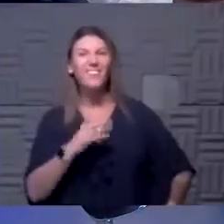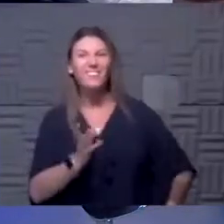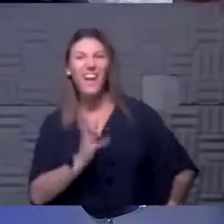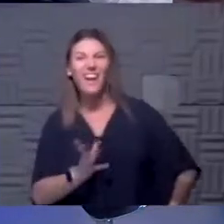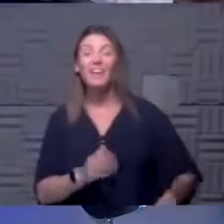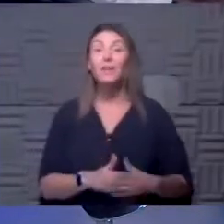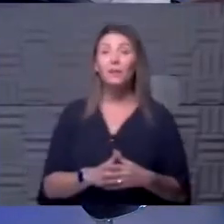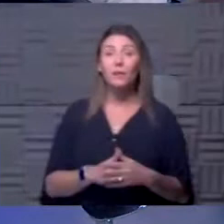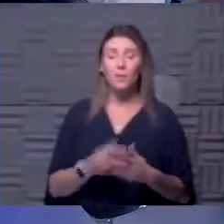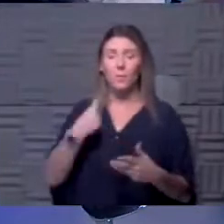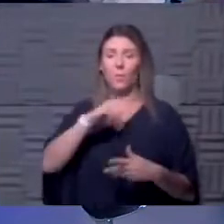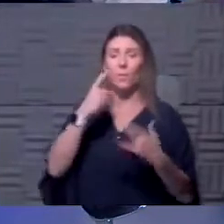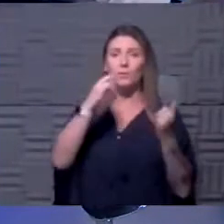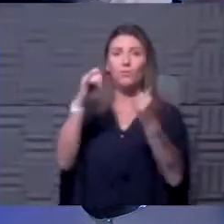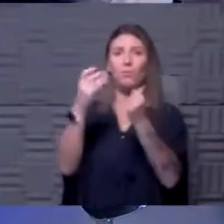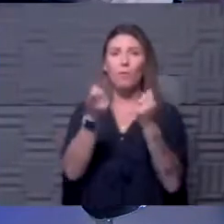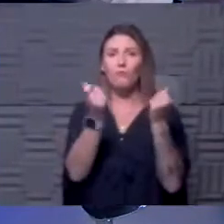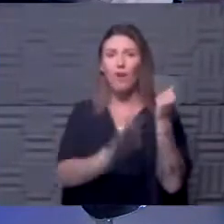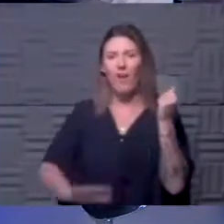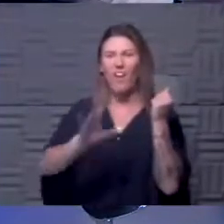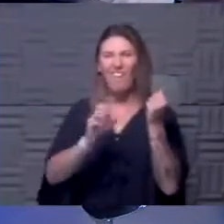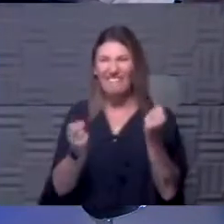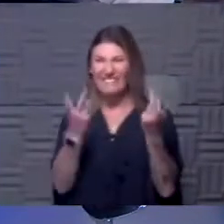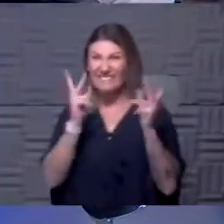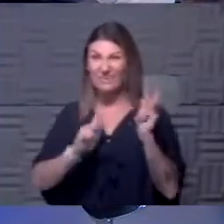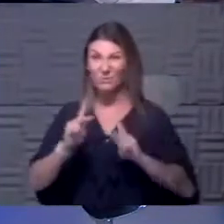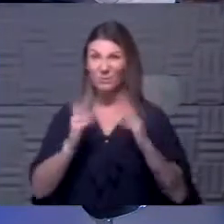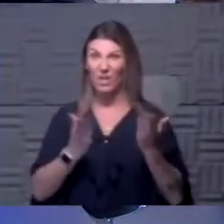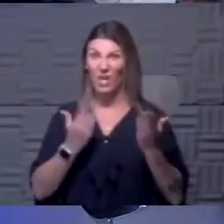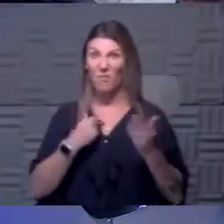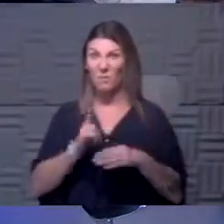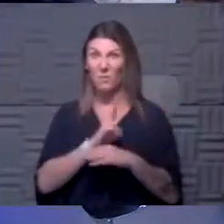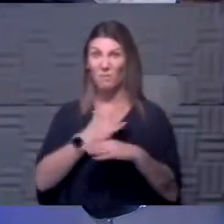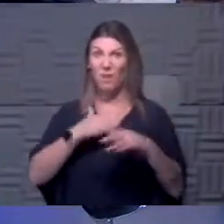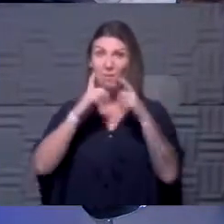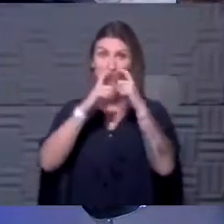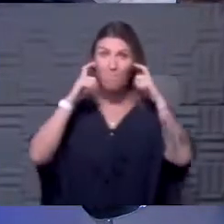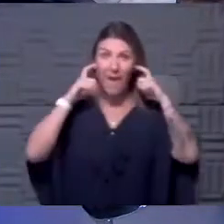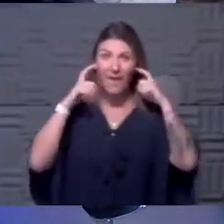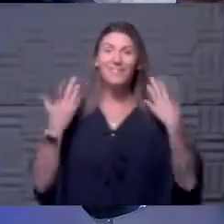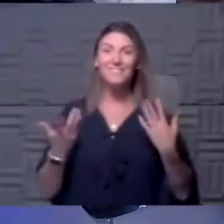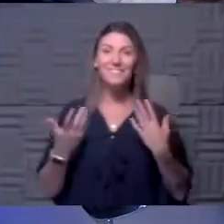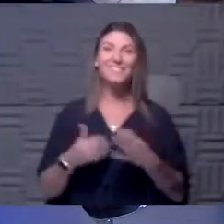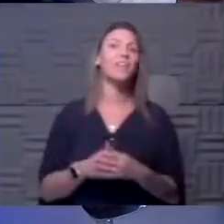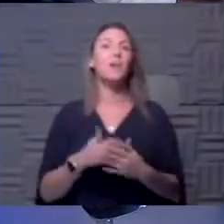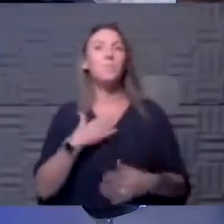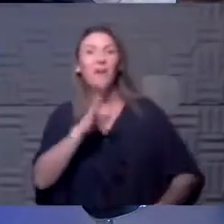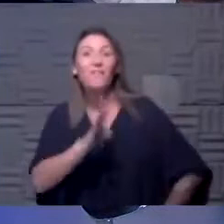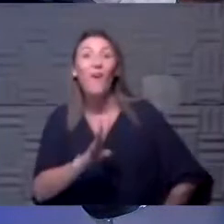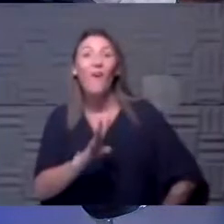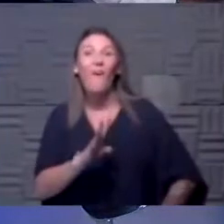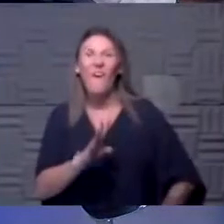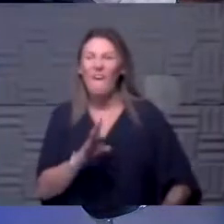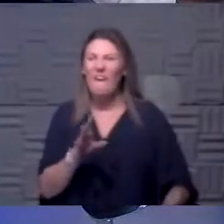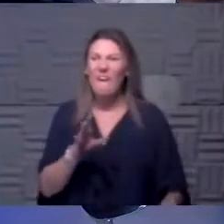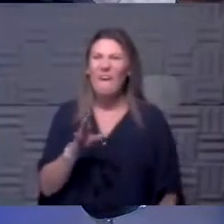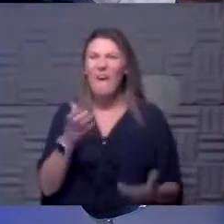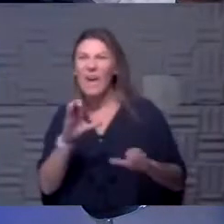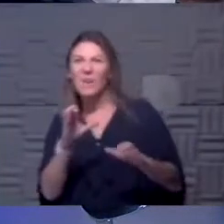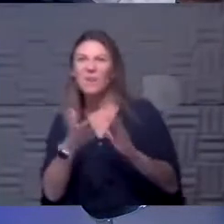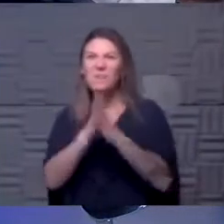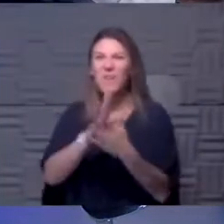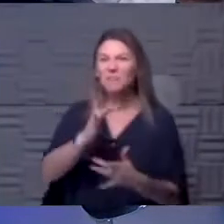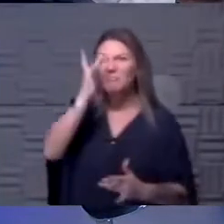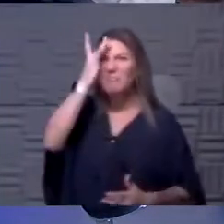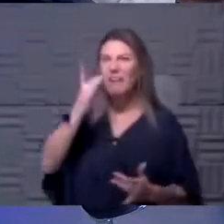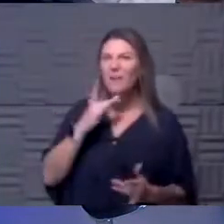a playground. And my daughter goes, oh, it looks like a lot of people here. I think I'll wear my mask. And then my little four-year-old said, well, I don't want to get sick. So I'm going to wear